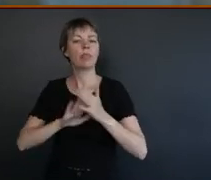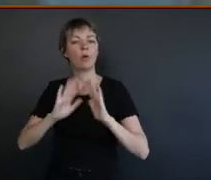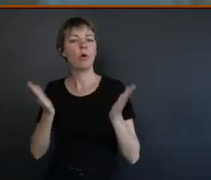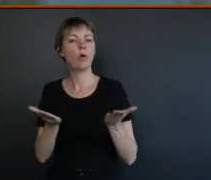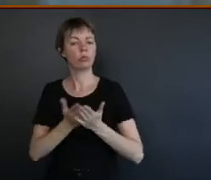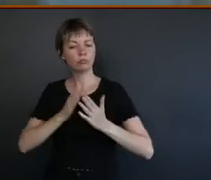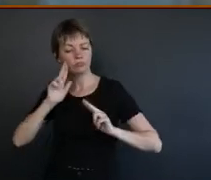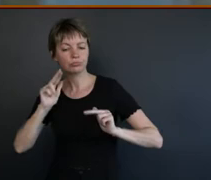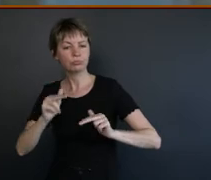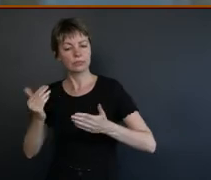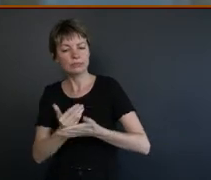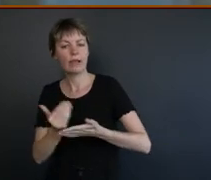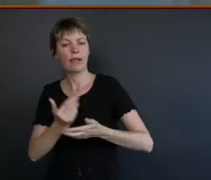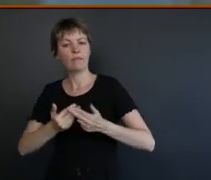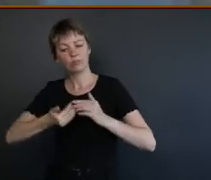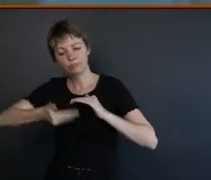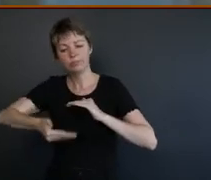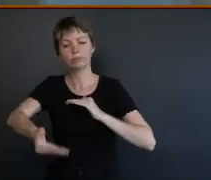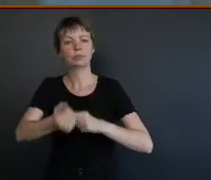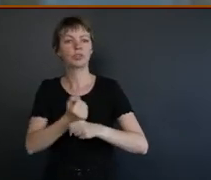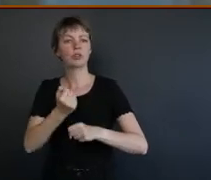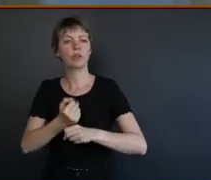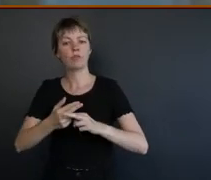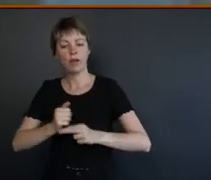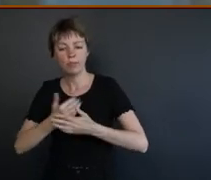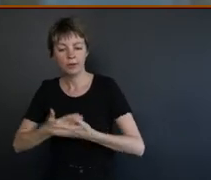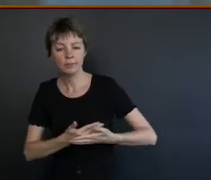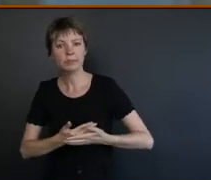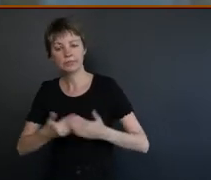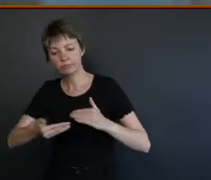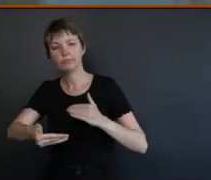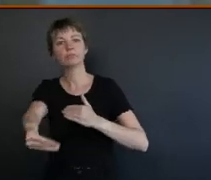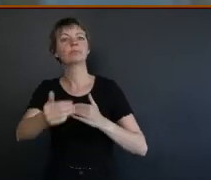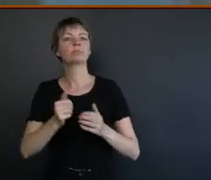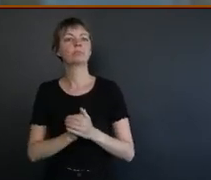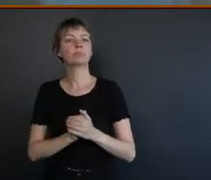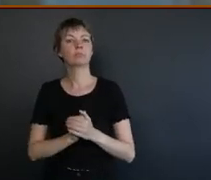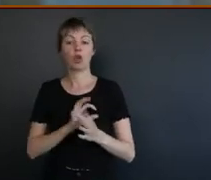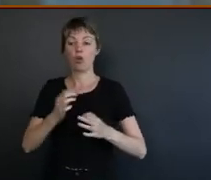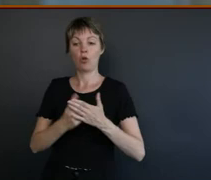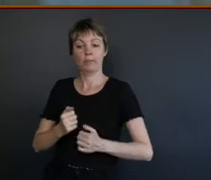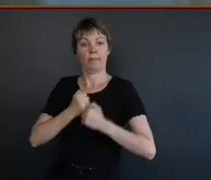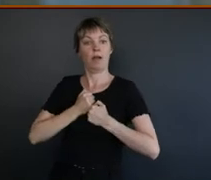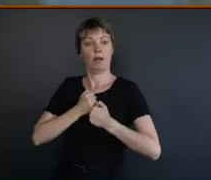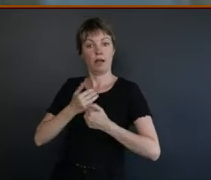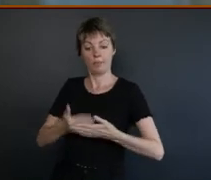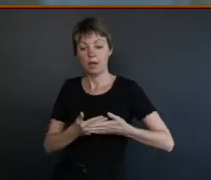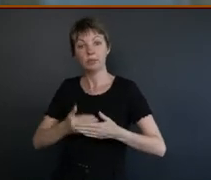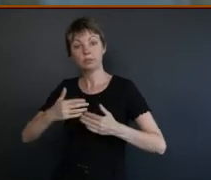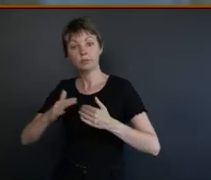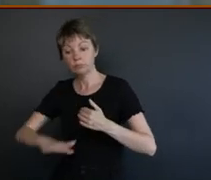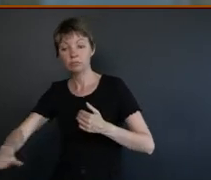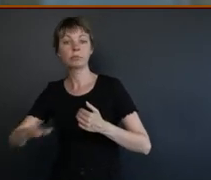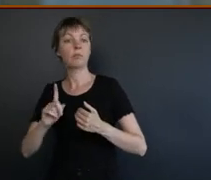her for future generations, for our judges and for our babies that are coming through. You know, not only my babies, but all of our babies, you know,